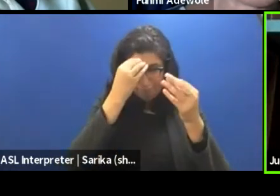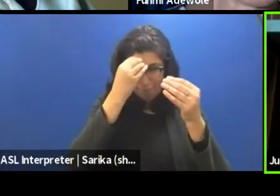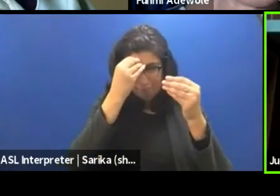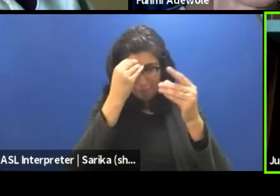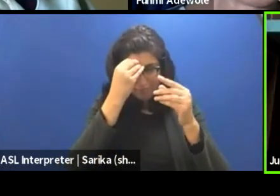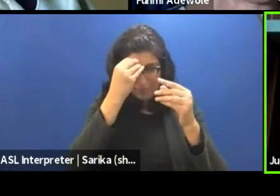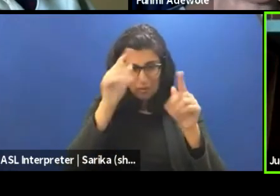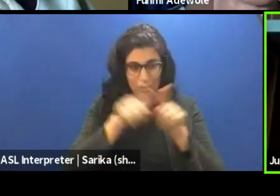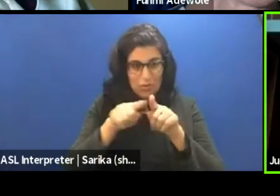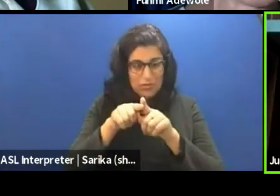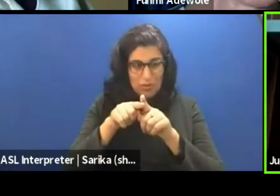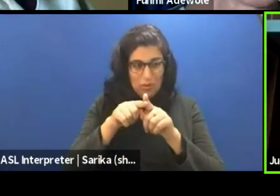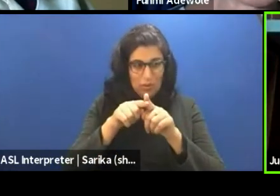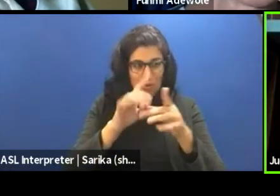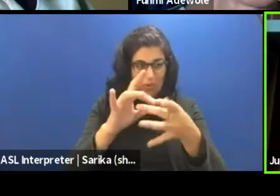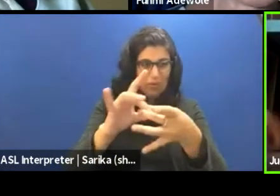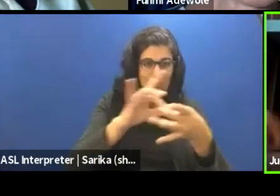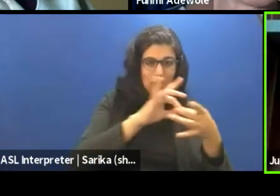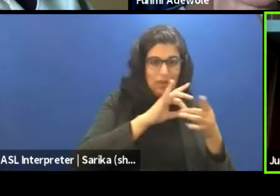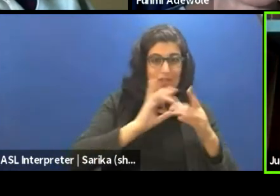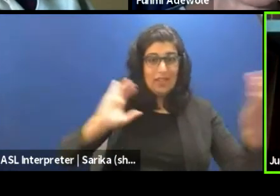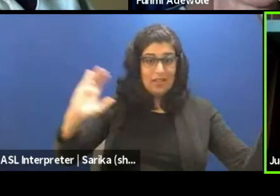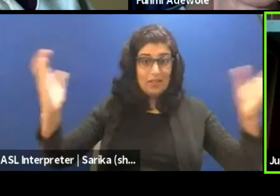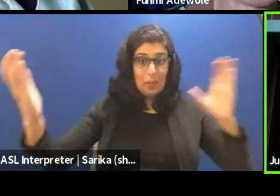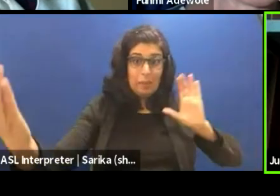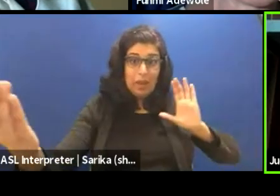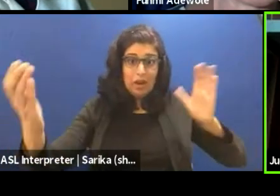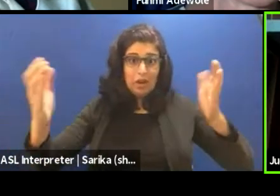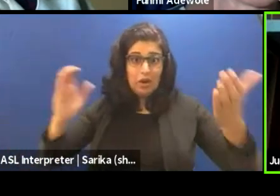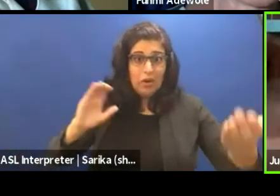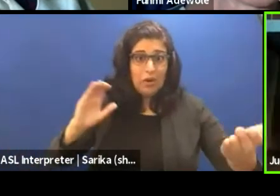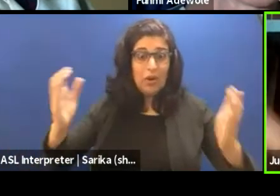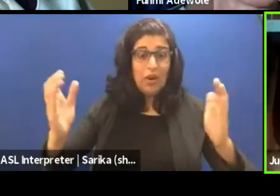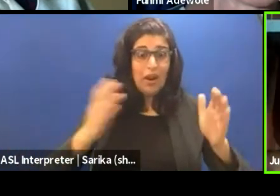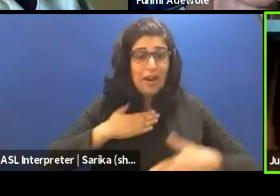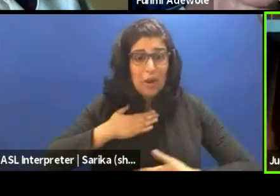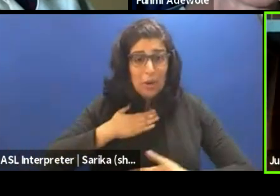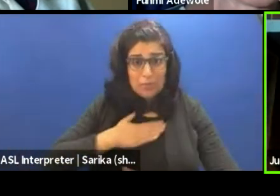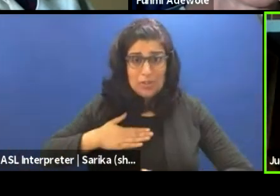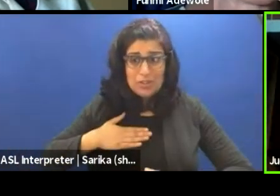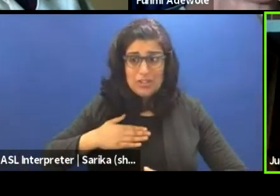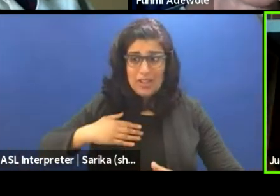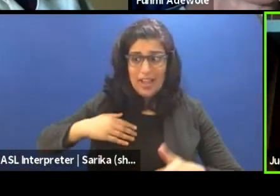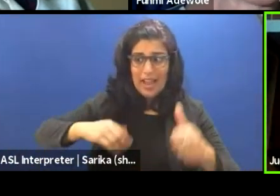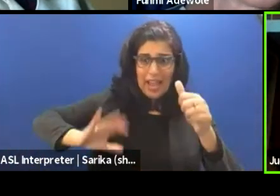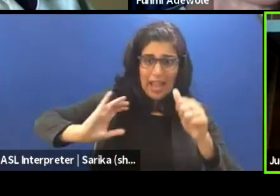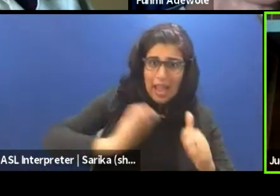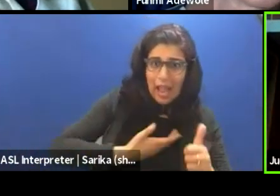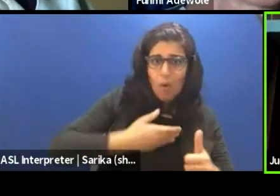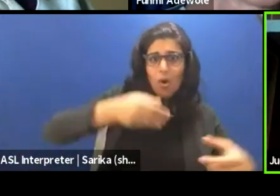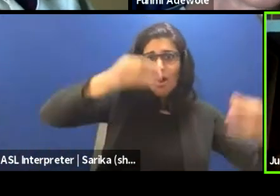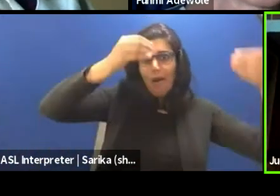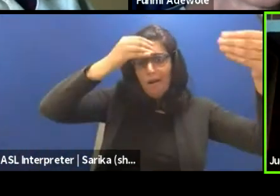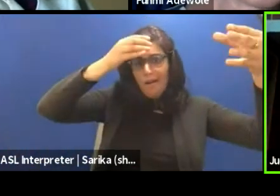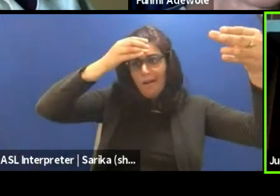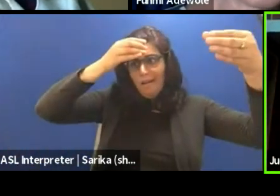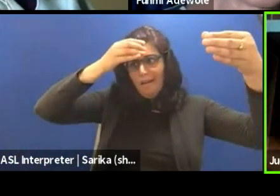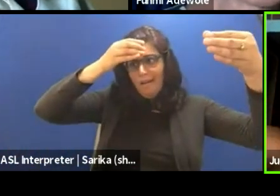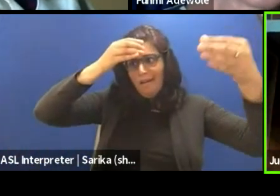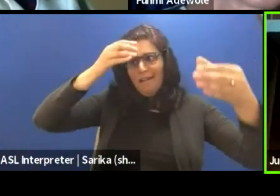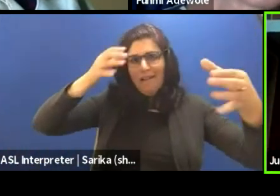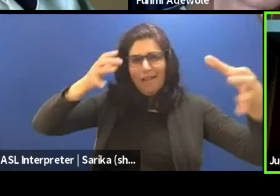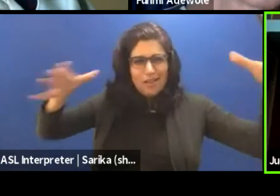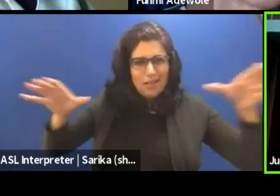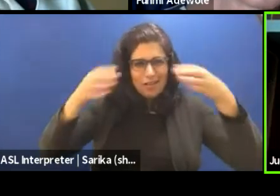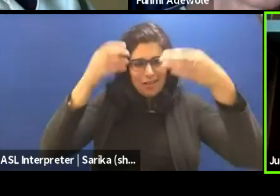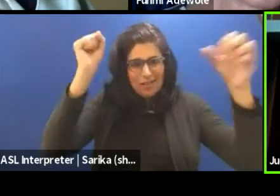exist in us. And now, let's start comparing and appreciating ourselves across the aisle. So, that you will learn some things from us,